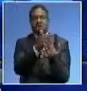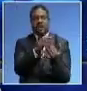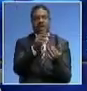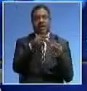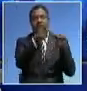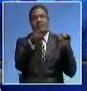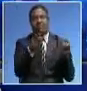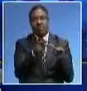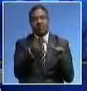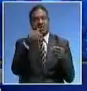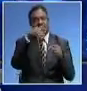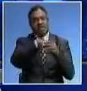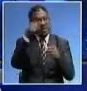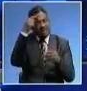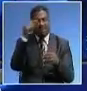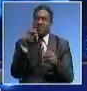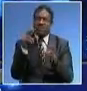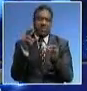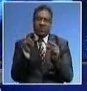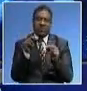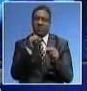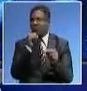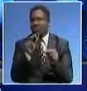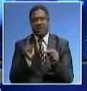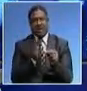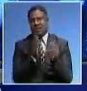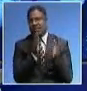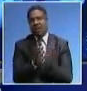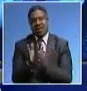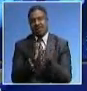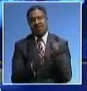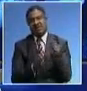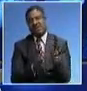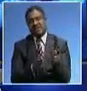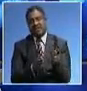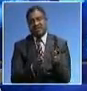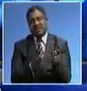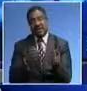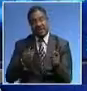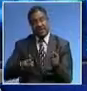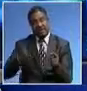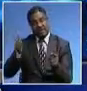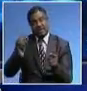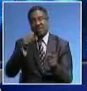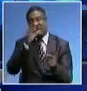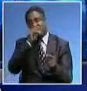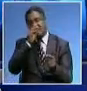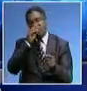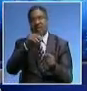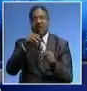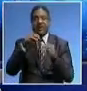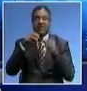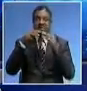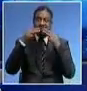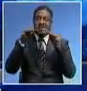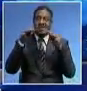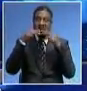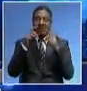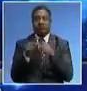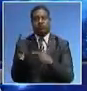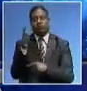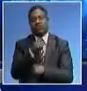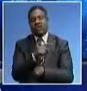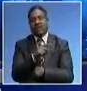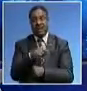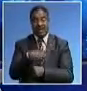to improve the welfare of Zambians. Mr. Kawana said this at a press briefing in Lusaka today. Meanwhile, Mr. Kawana has castigated